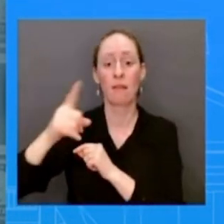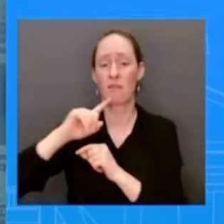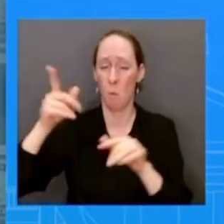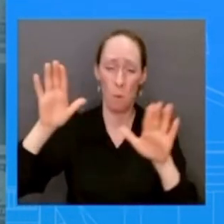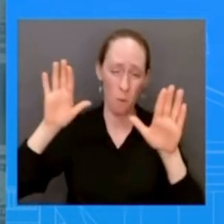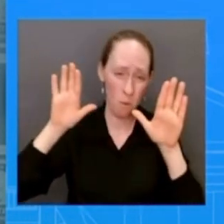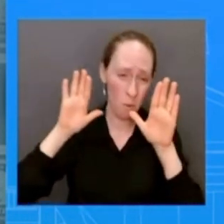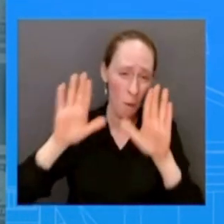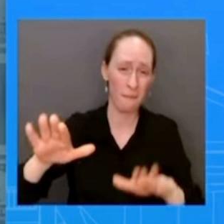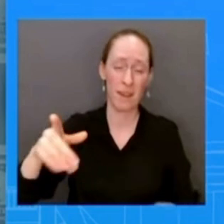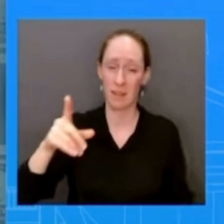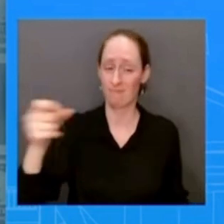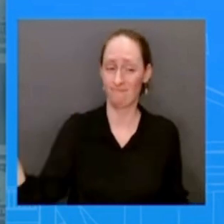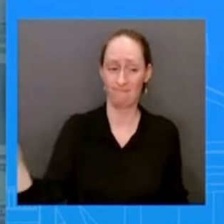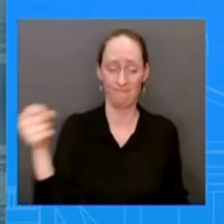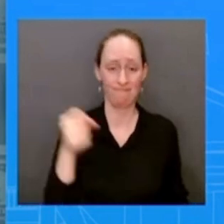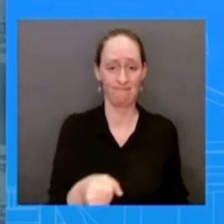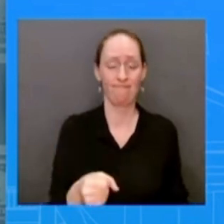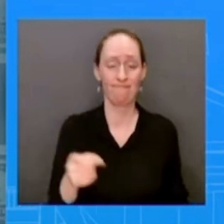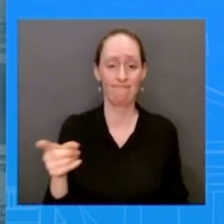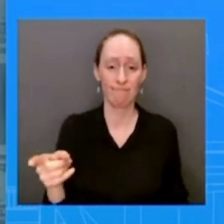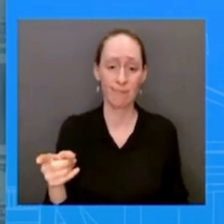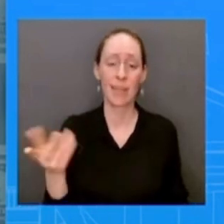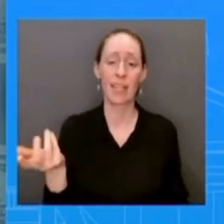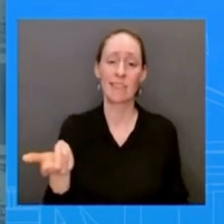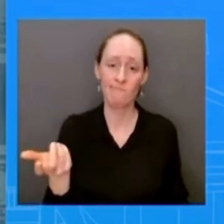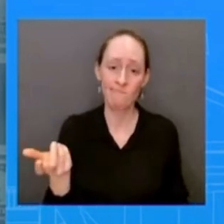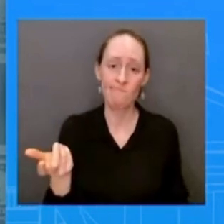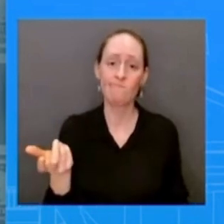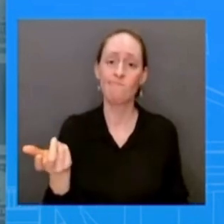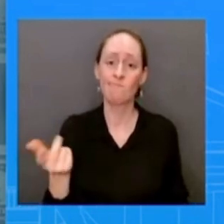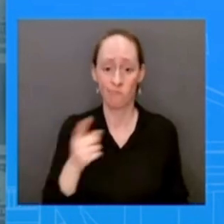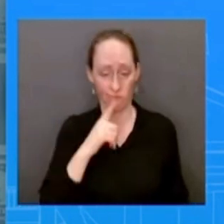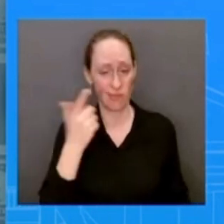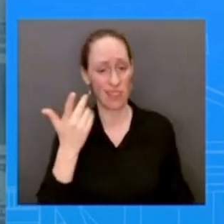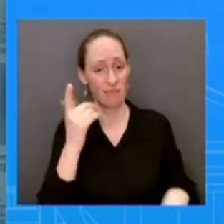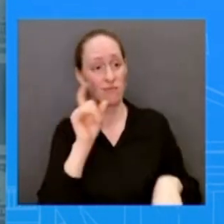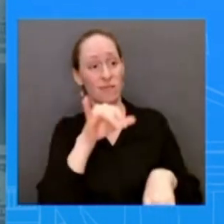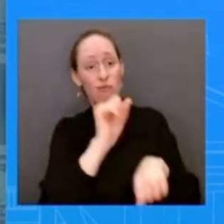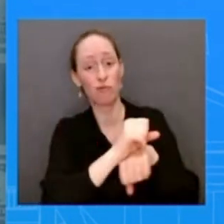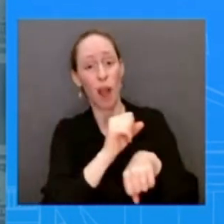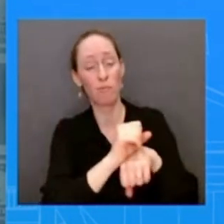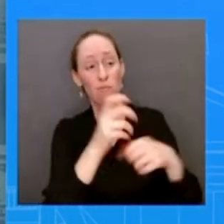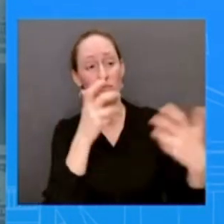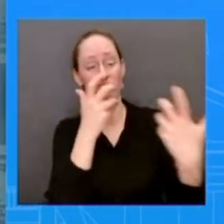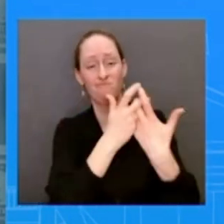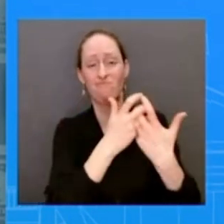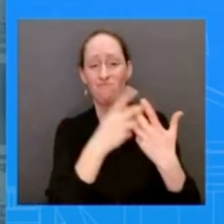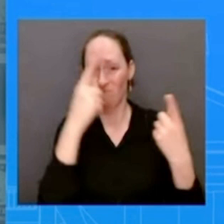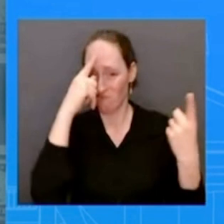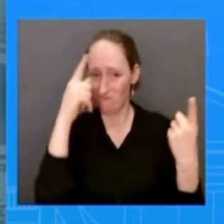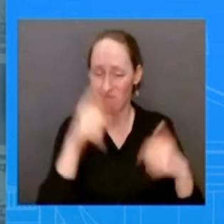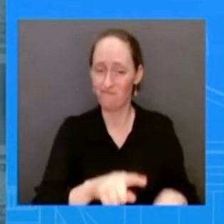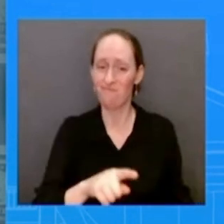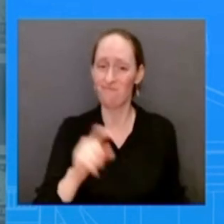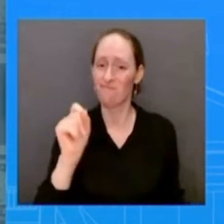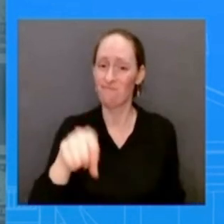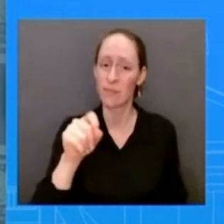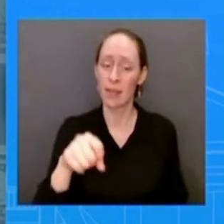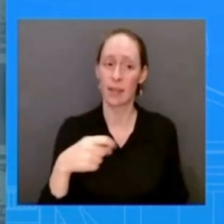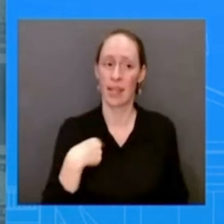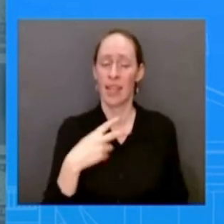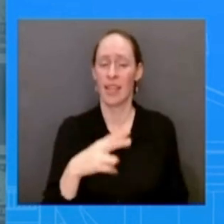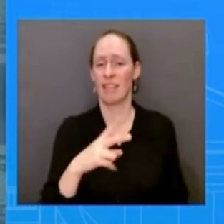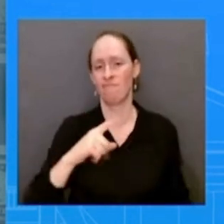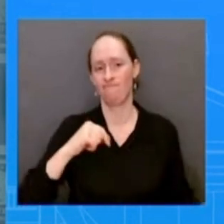um political official in this role um and so it is clearly unfortunate we are sad to see uh to